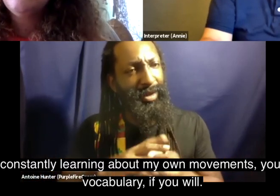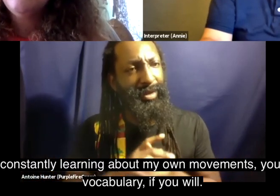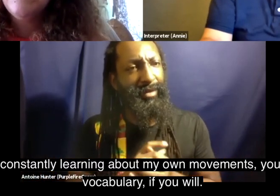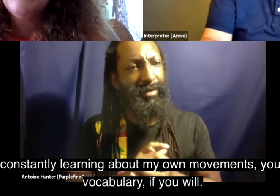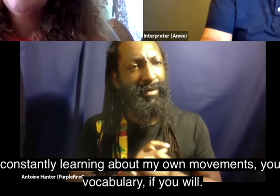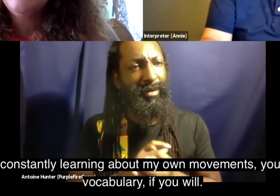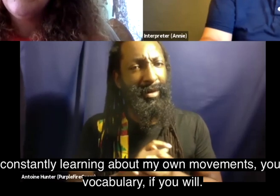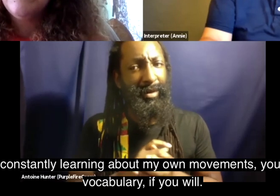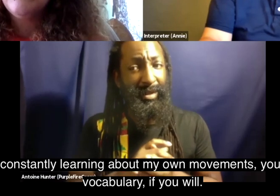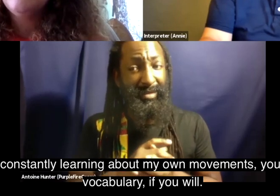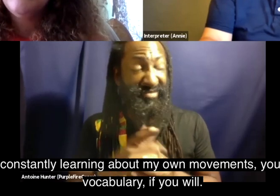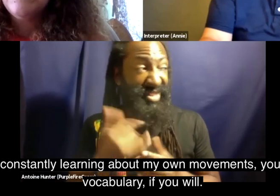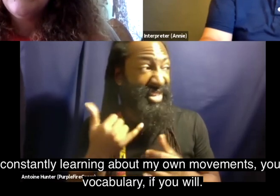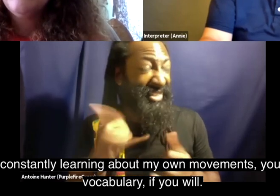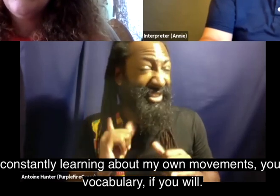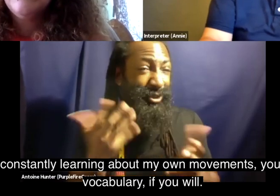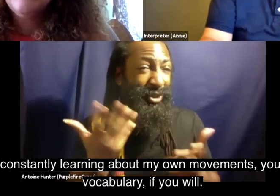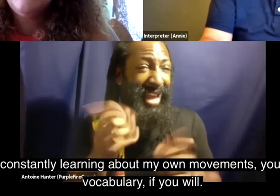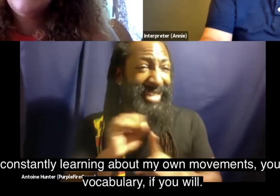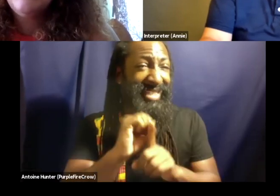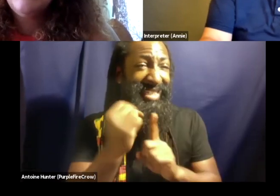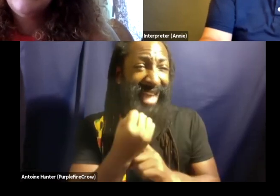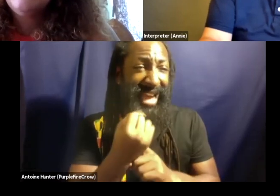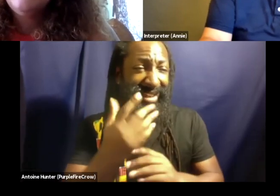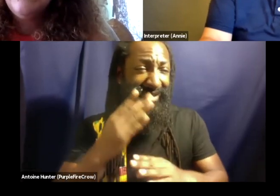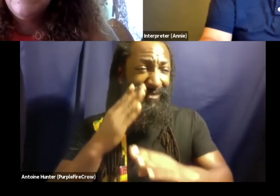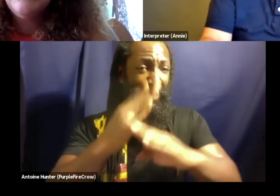you know my movement vocabulary if you will